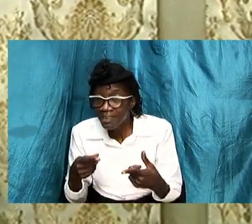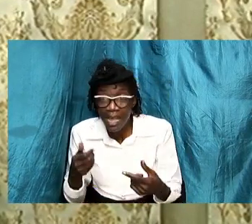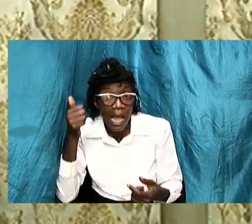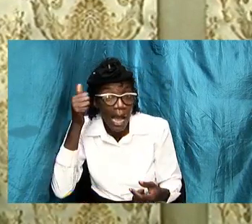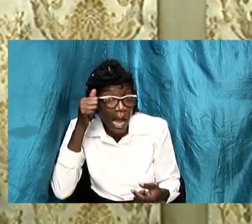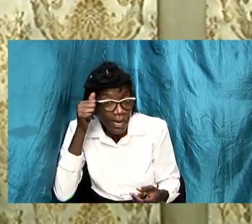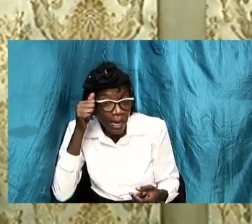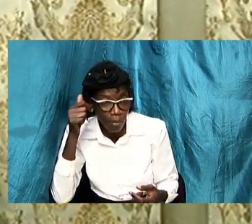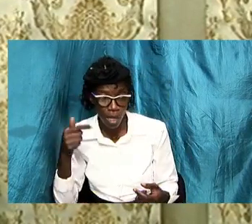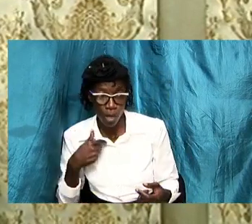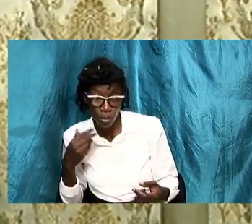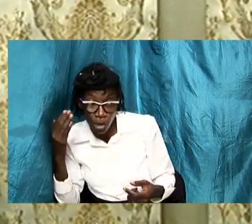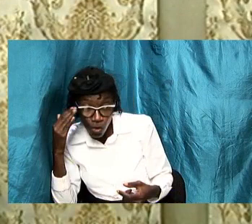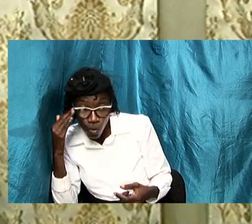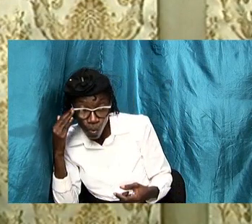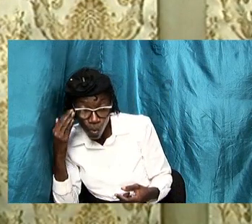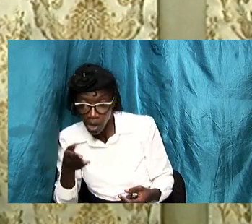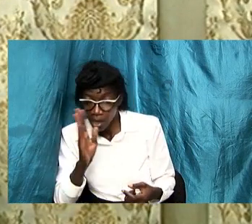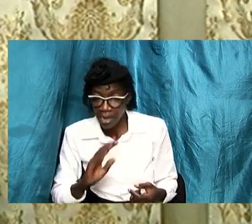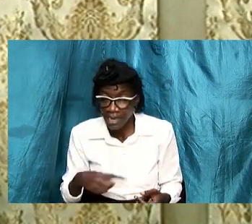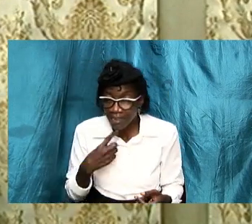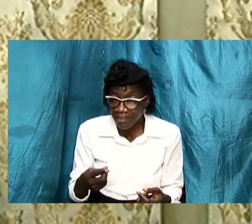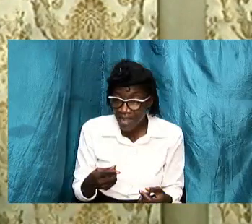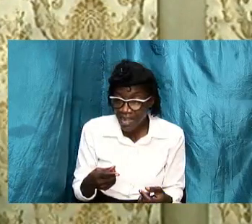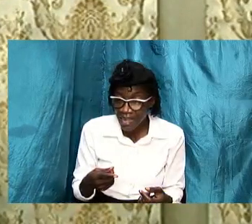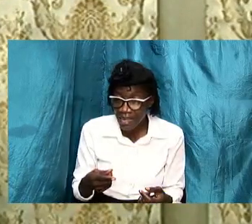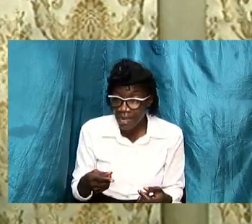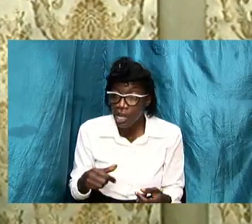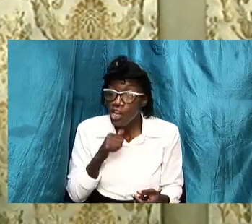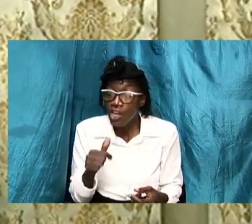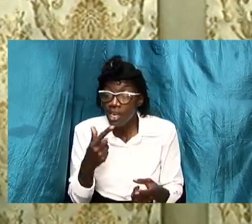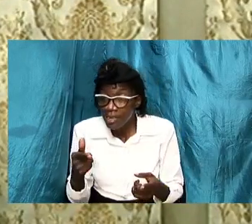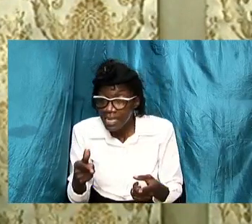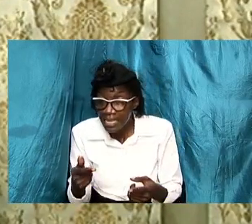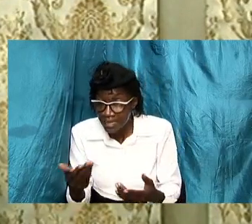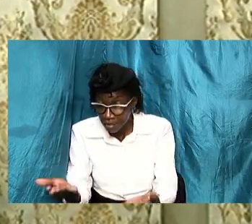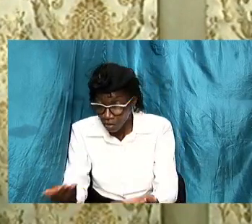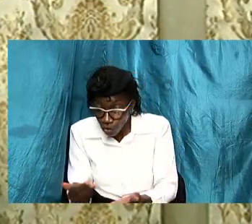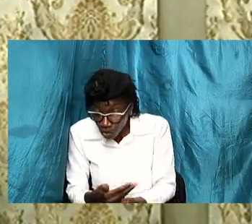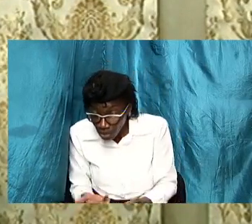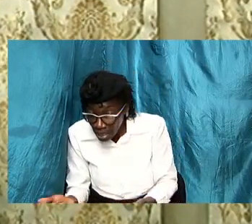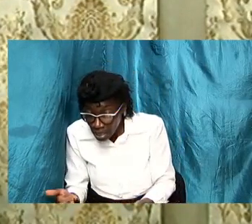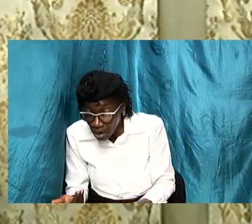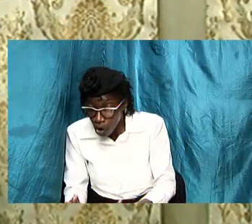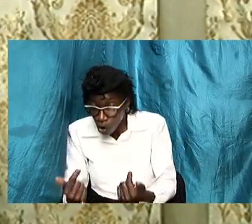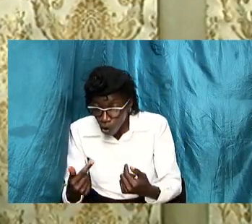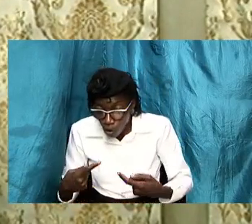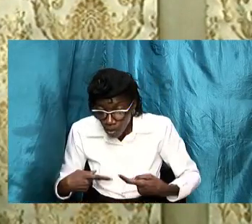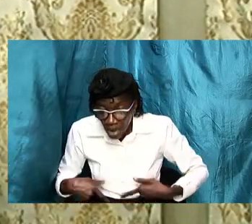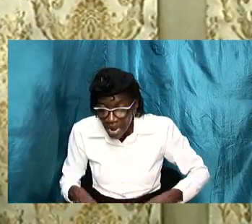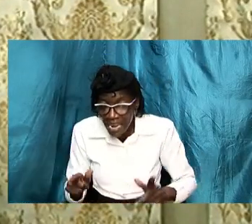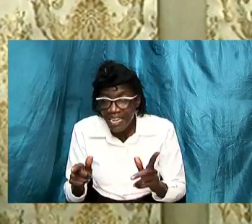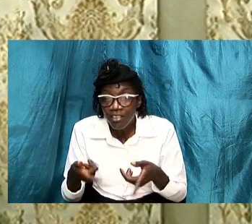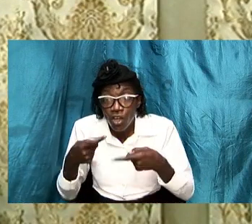god said not to eat this but look here see something come what wasn't revealed come we could have struck no adam